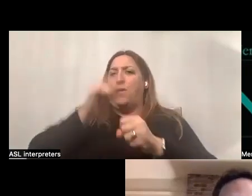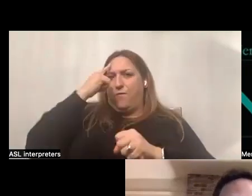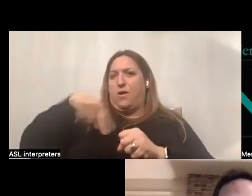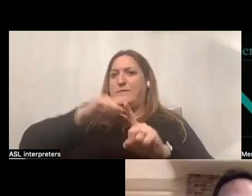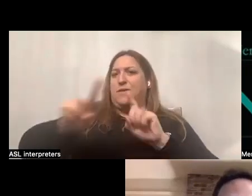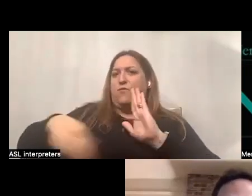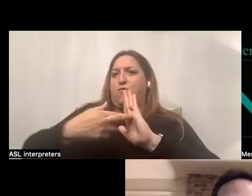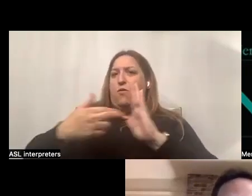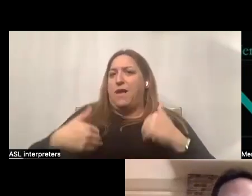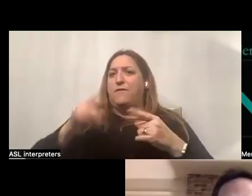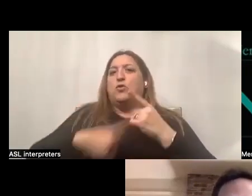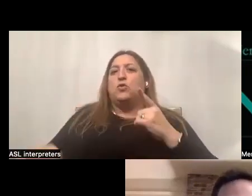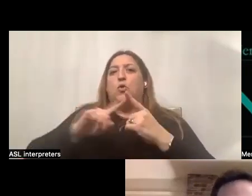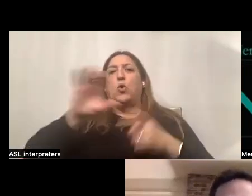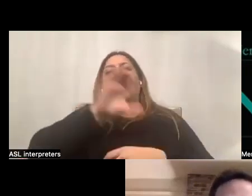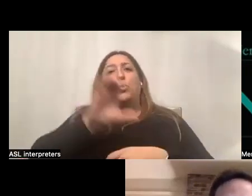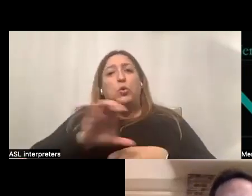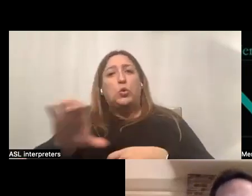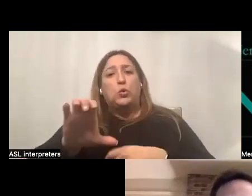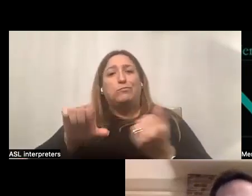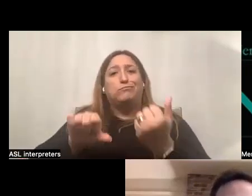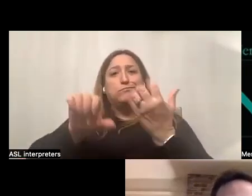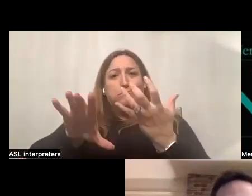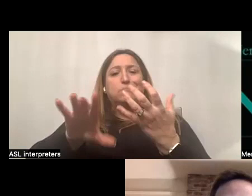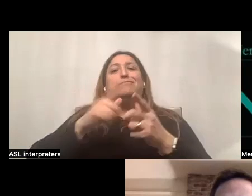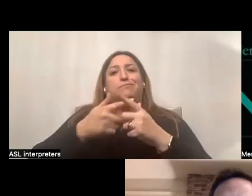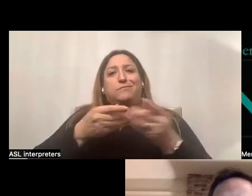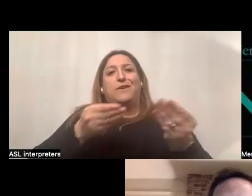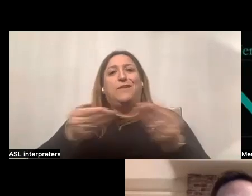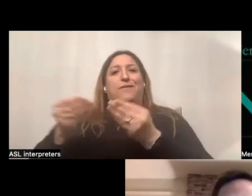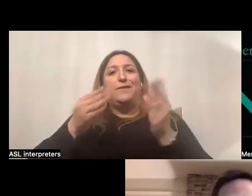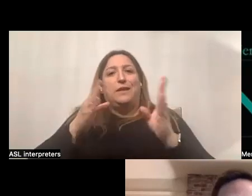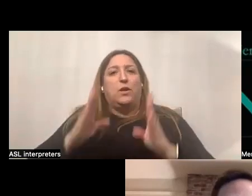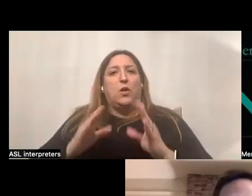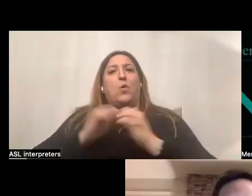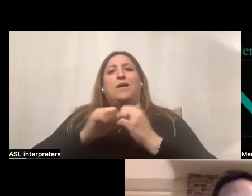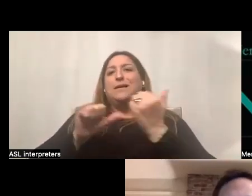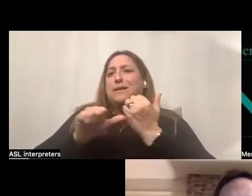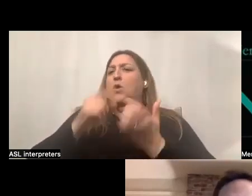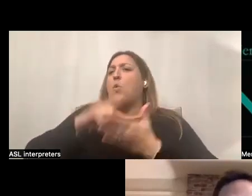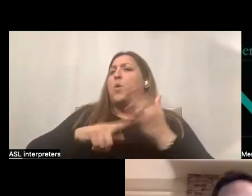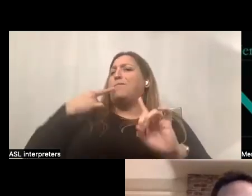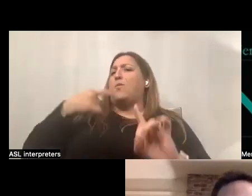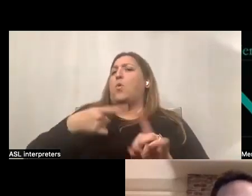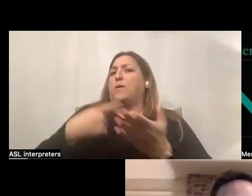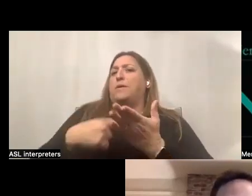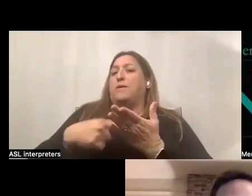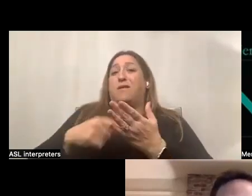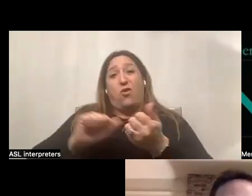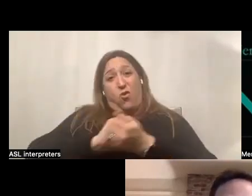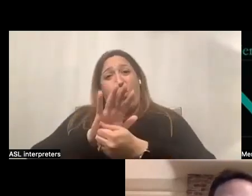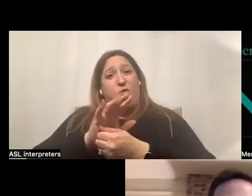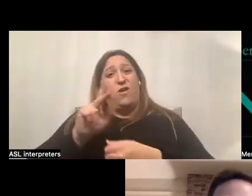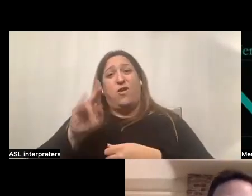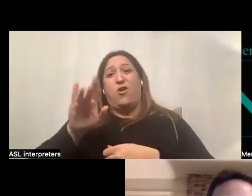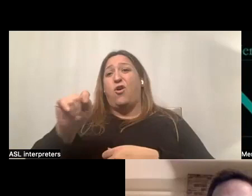circle would meet over zoom and Kurt would more or less facilitate with assistance on what he wanted to discuss. Because of COVID, Kurt didn't feel like